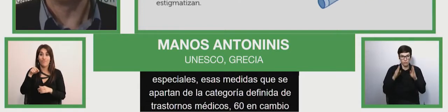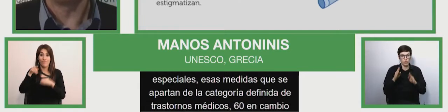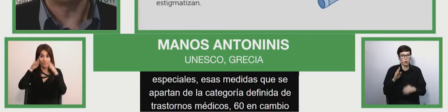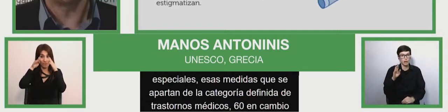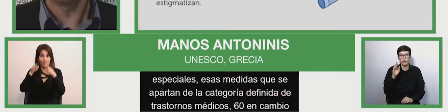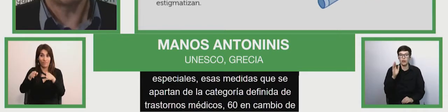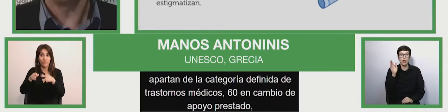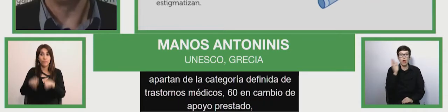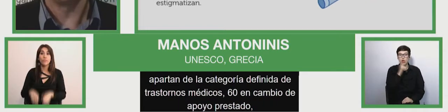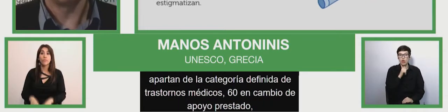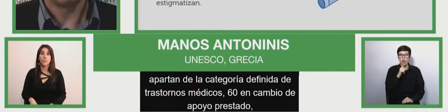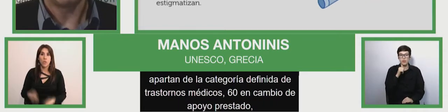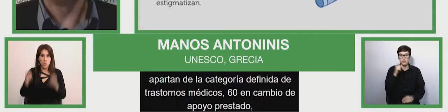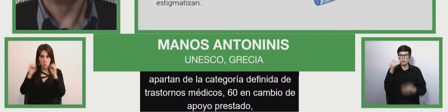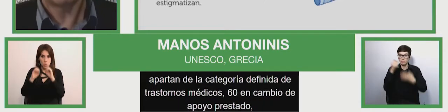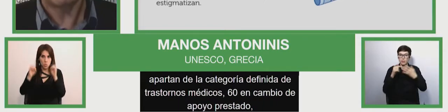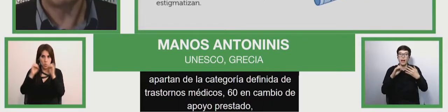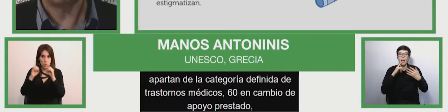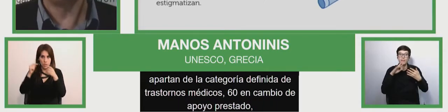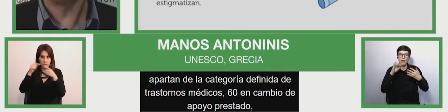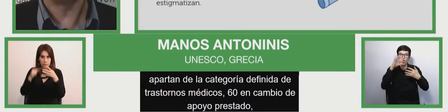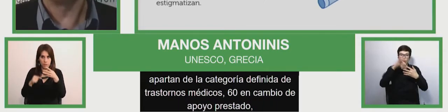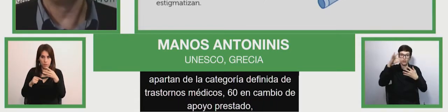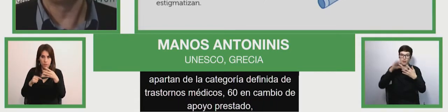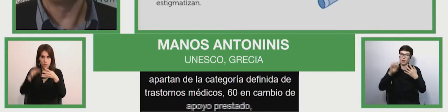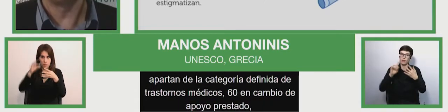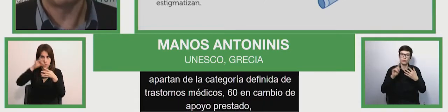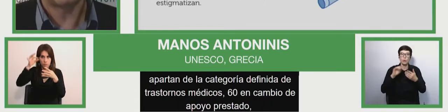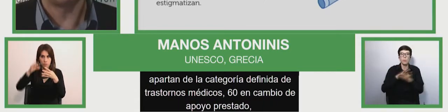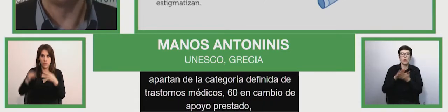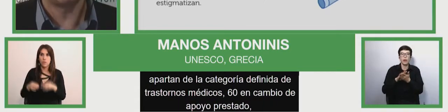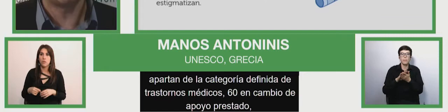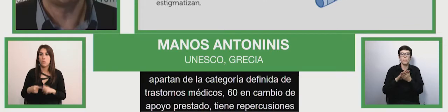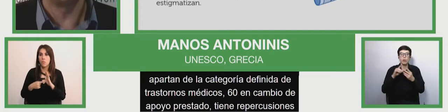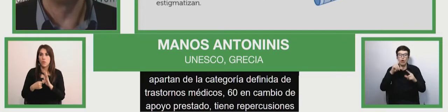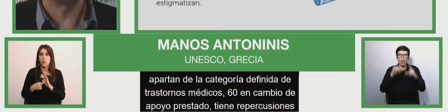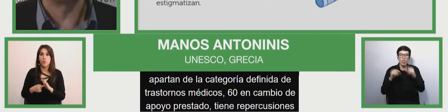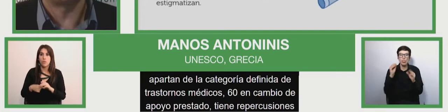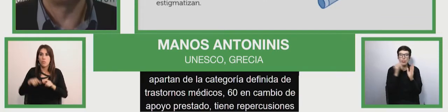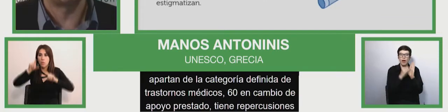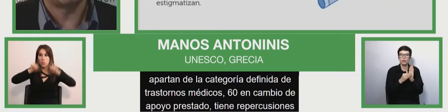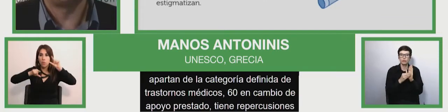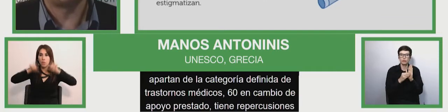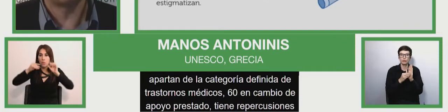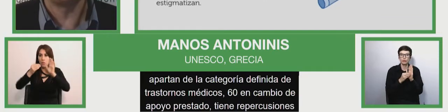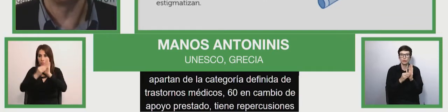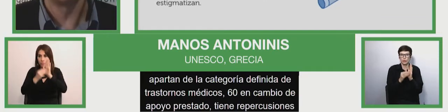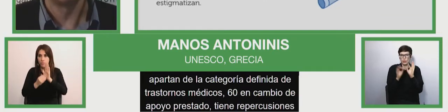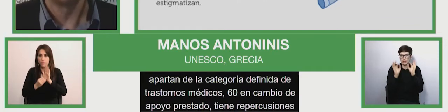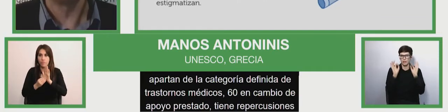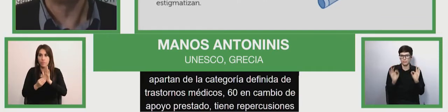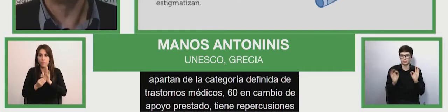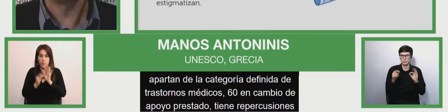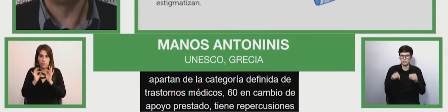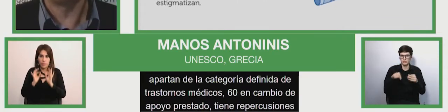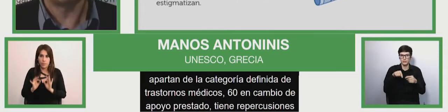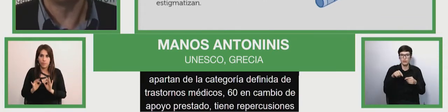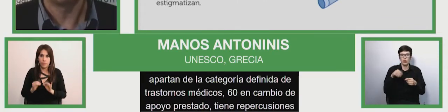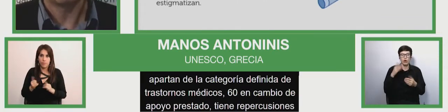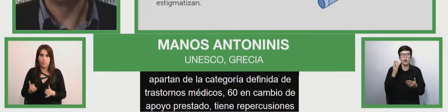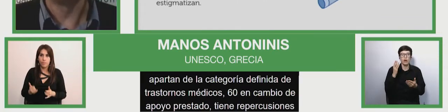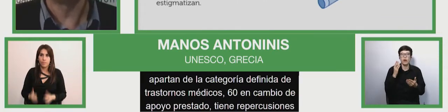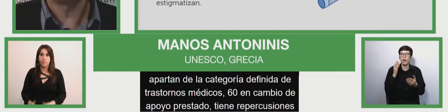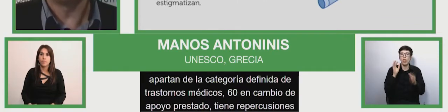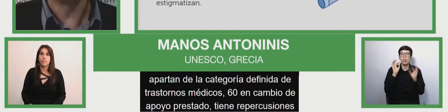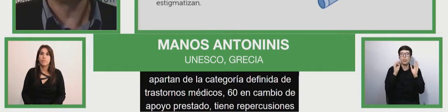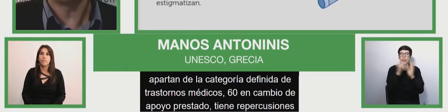collected. Apart from the amount of numbers of children with specific problems the data receives